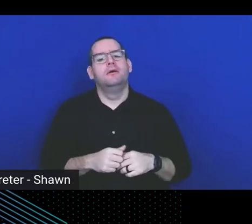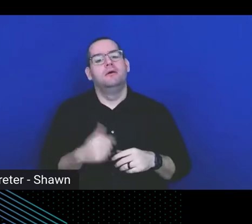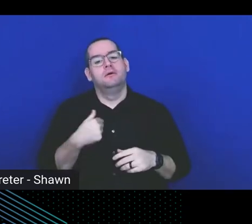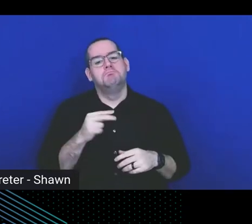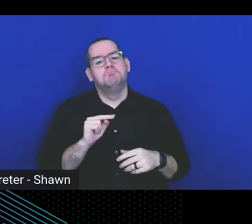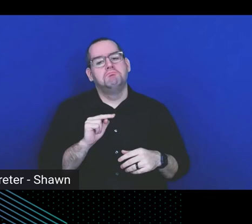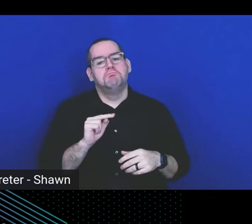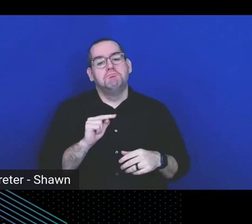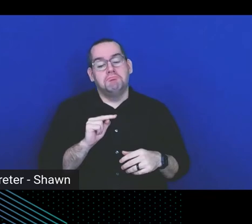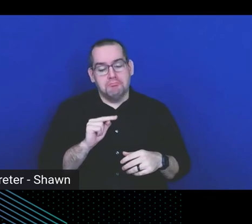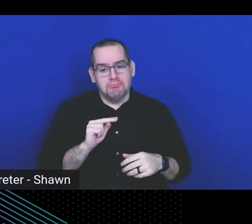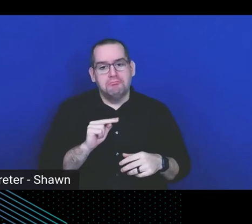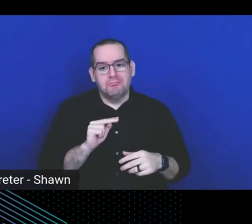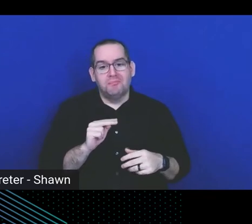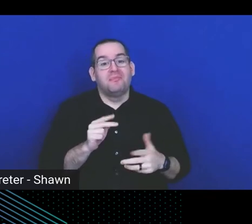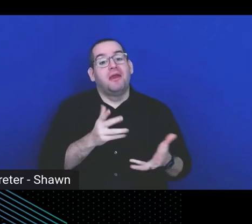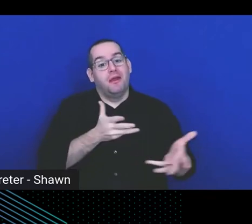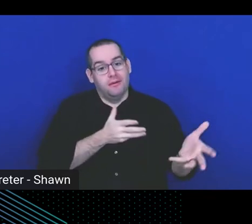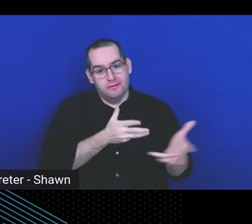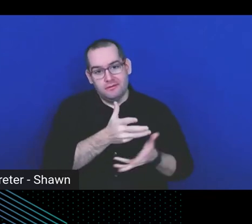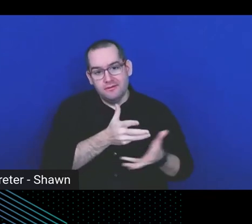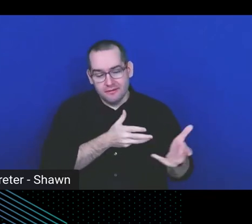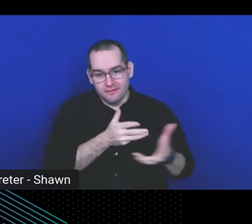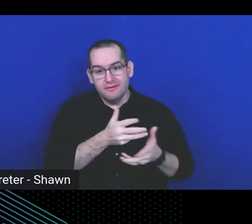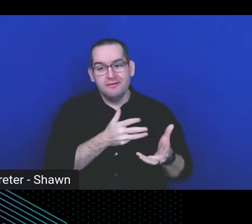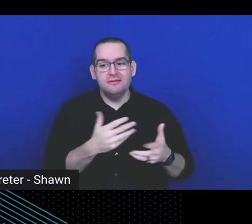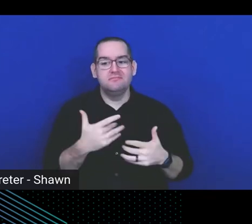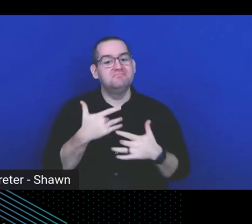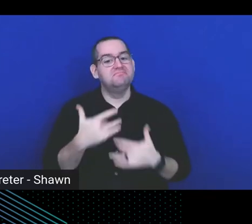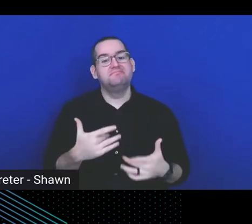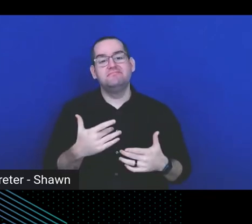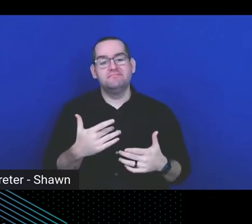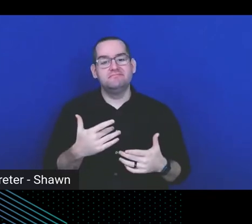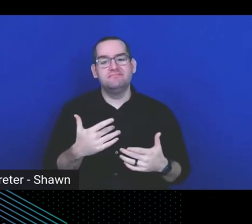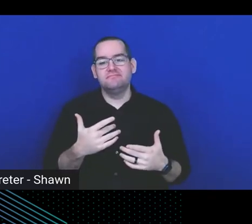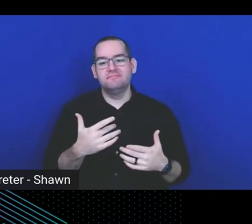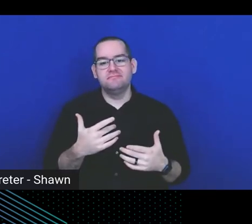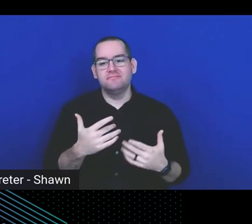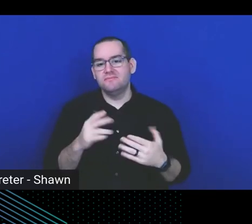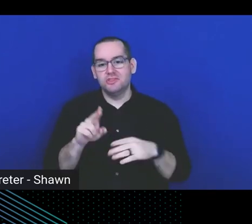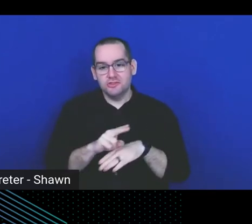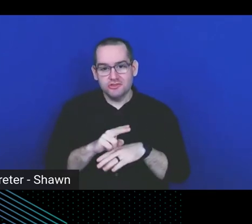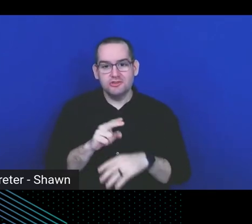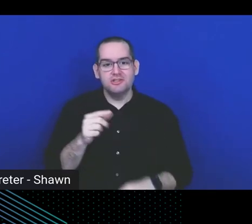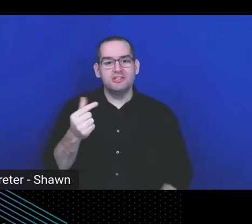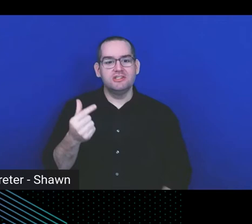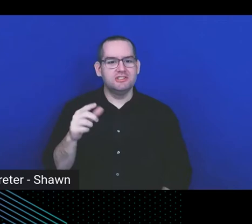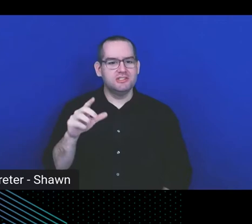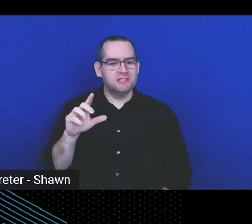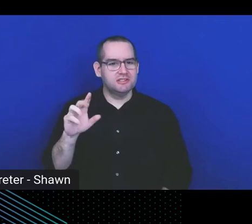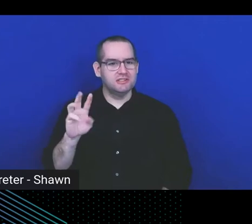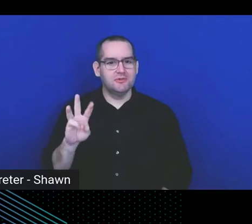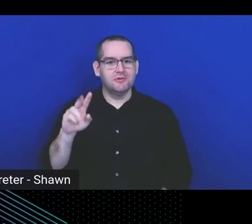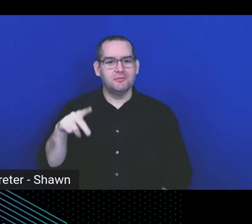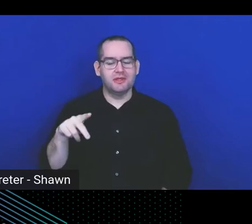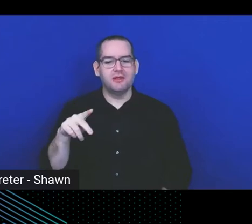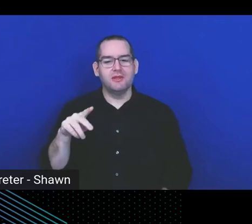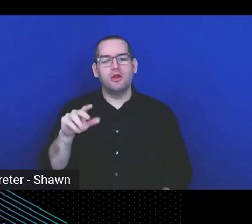lot of those conversations come down to use the JWT auth method, right, if we think about like